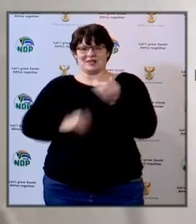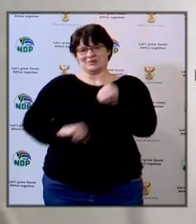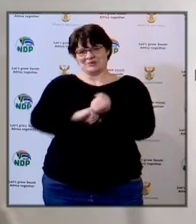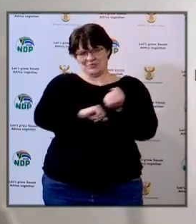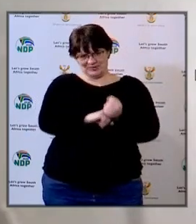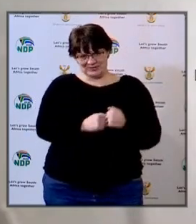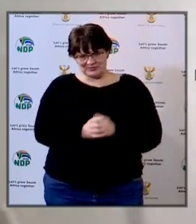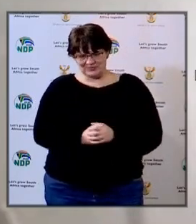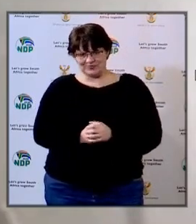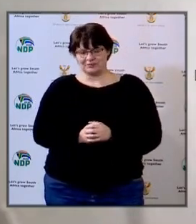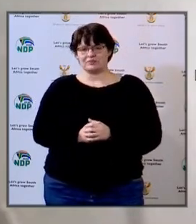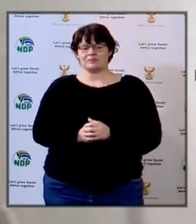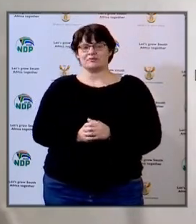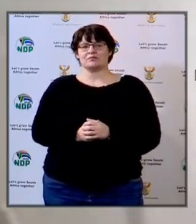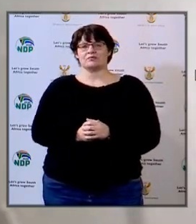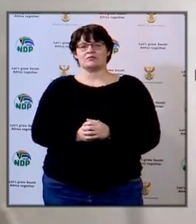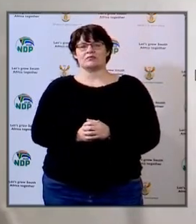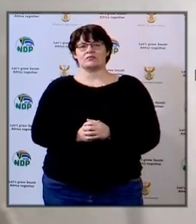their own and voluntary